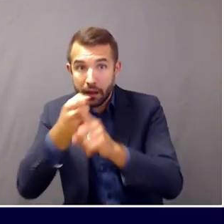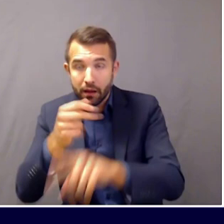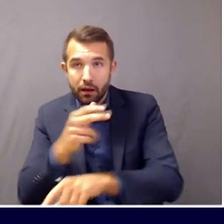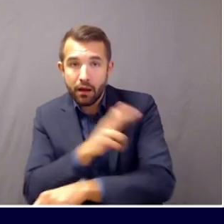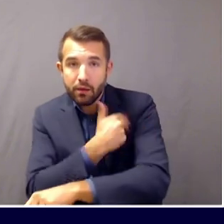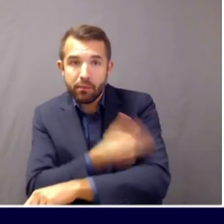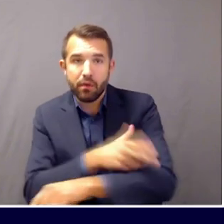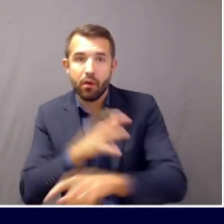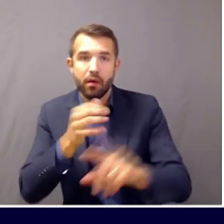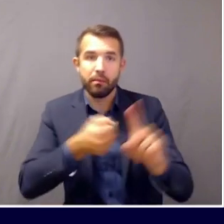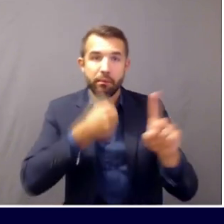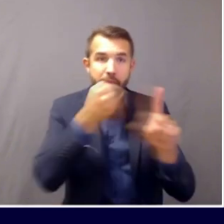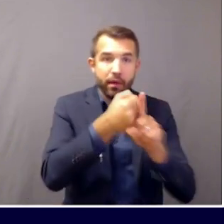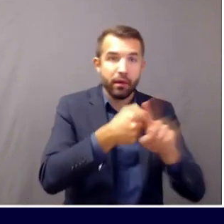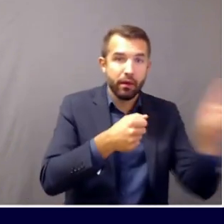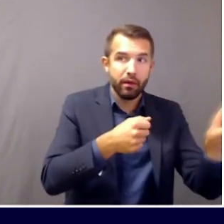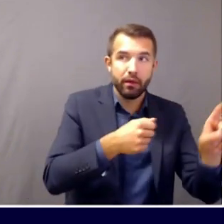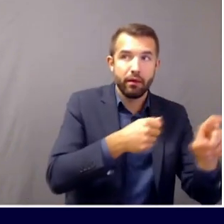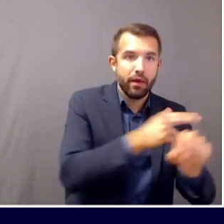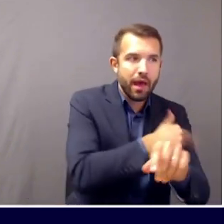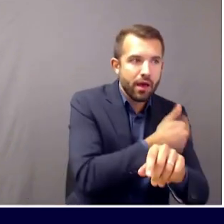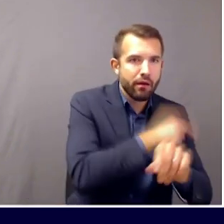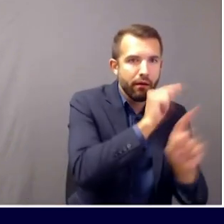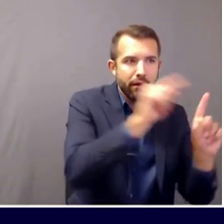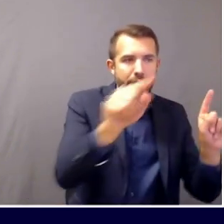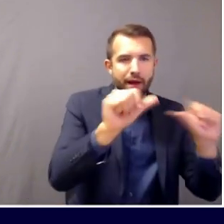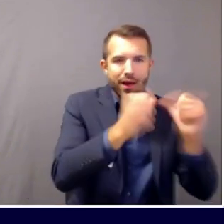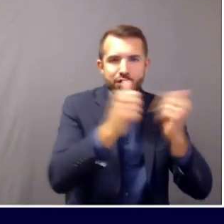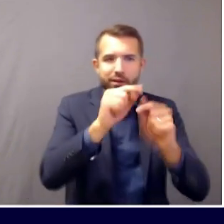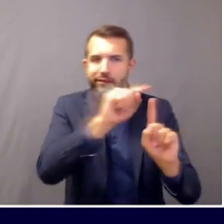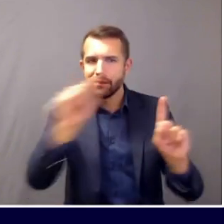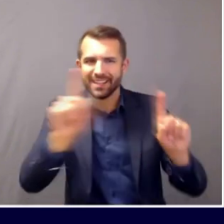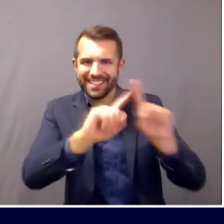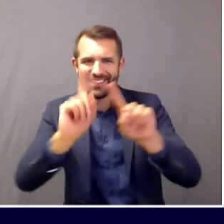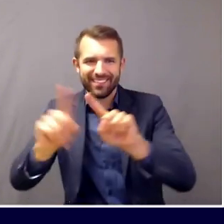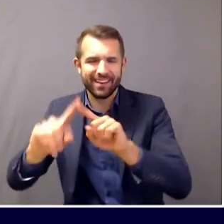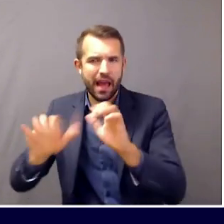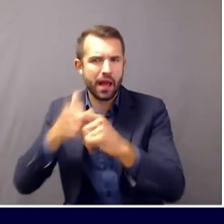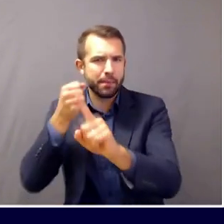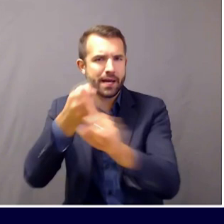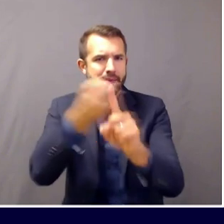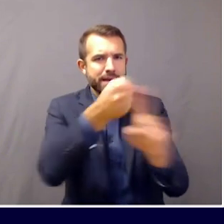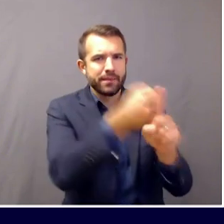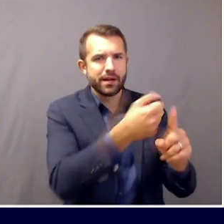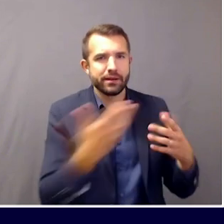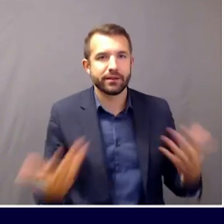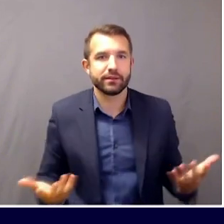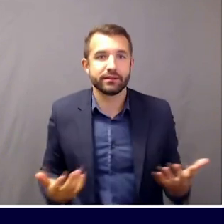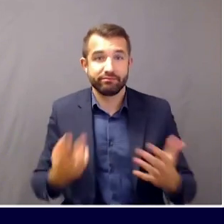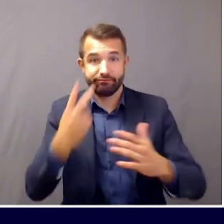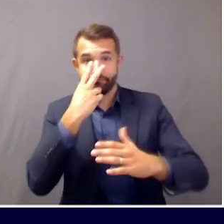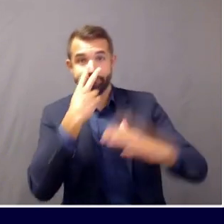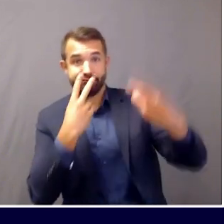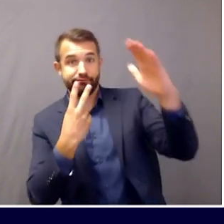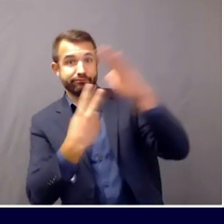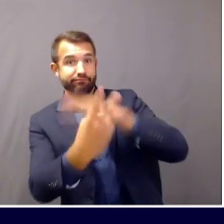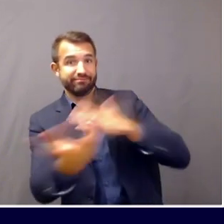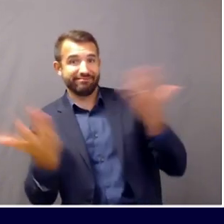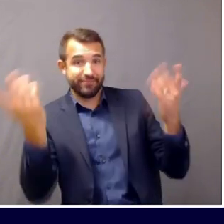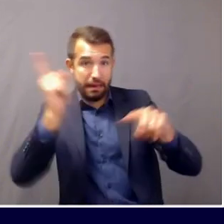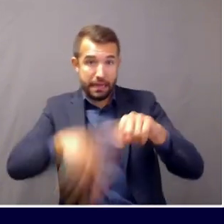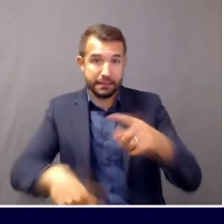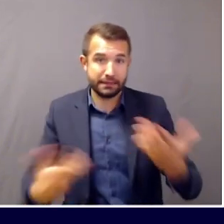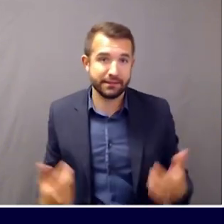levels could continue? Charlie, as you know, I can't speculate on what the future might hold, especially